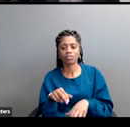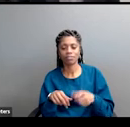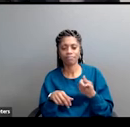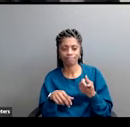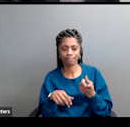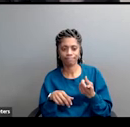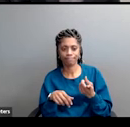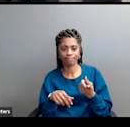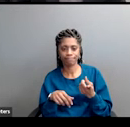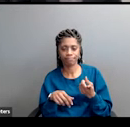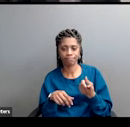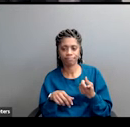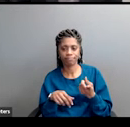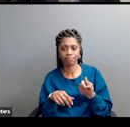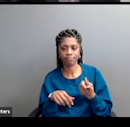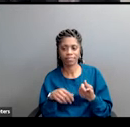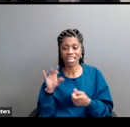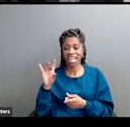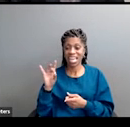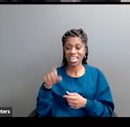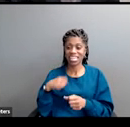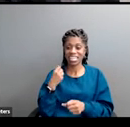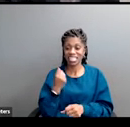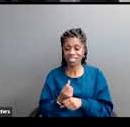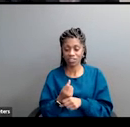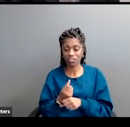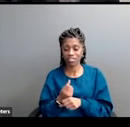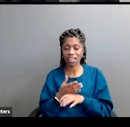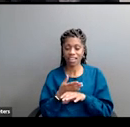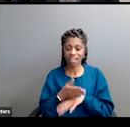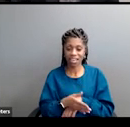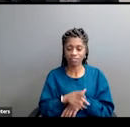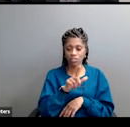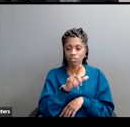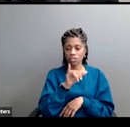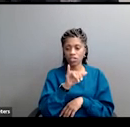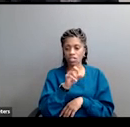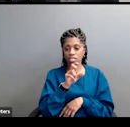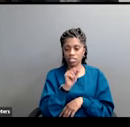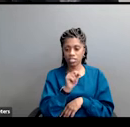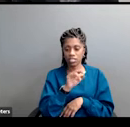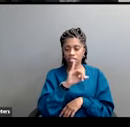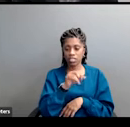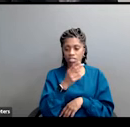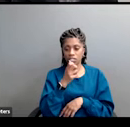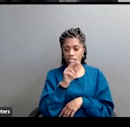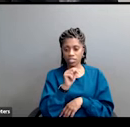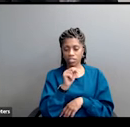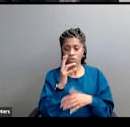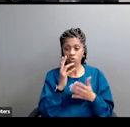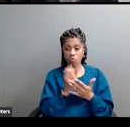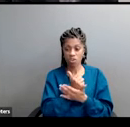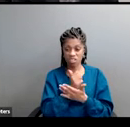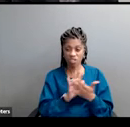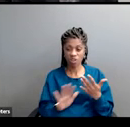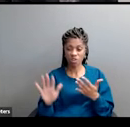Eight years after Lyndon Johnson won in a landslide promising to end poverty in America